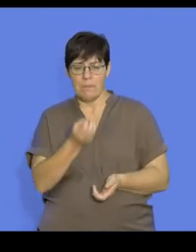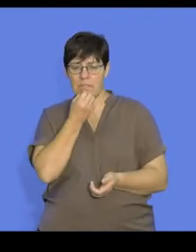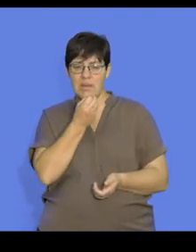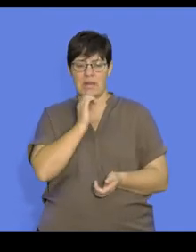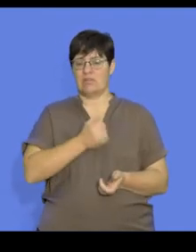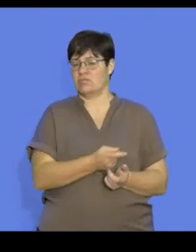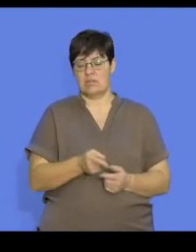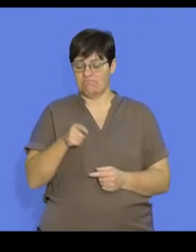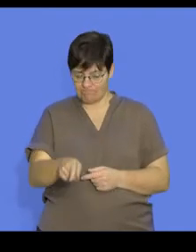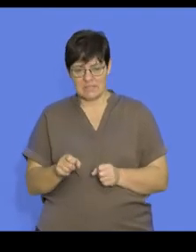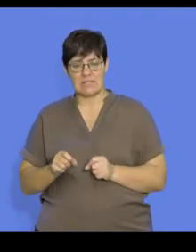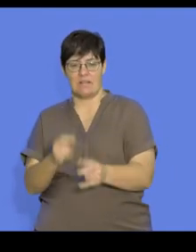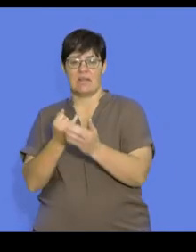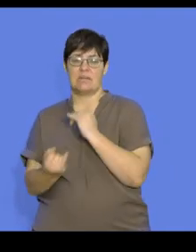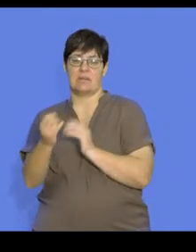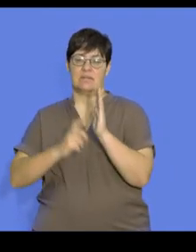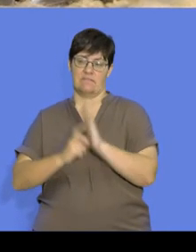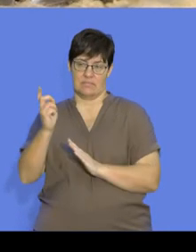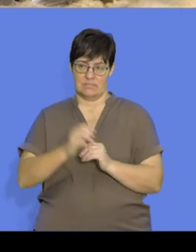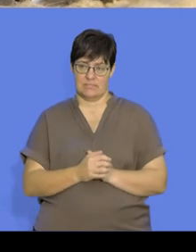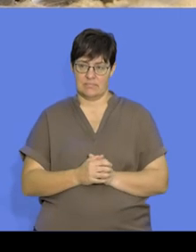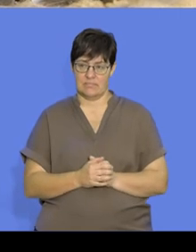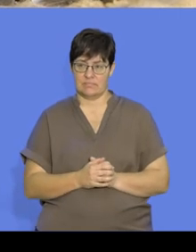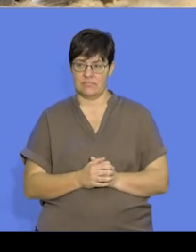and hence the young develop independently.